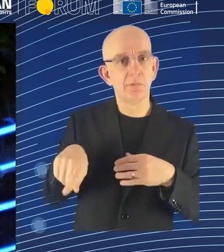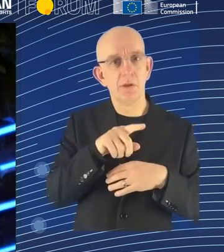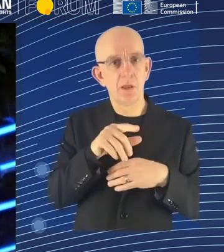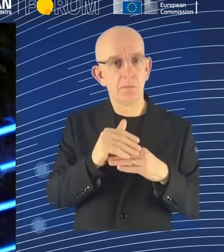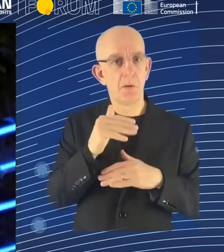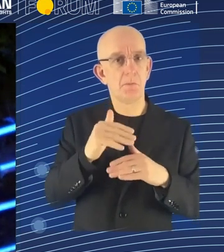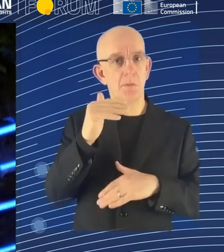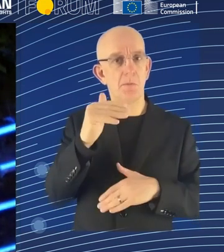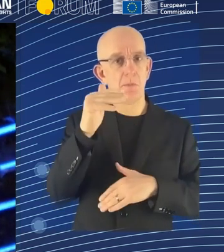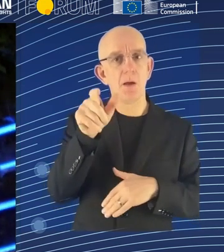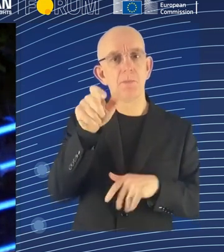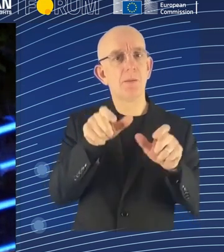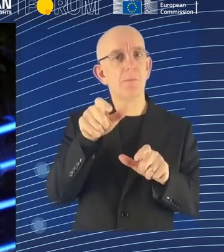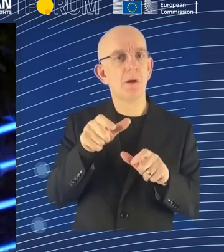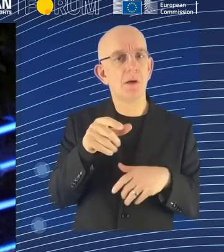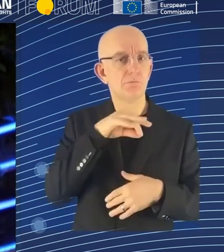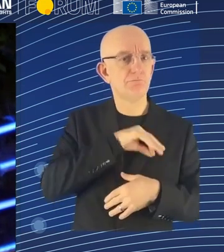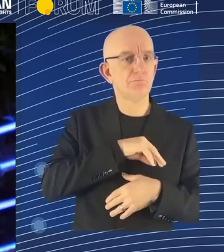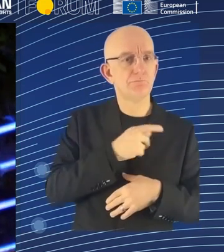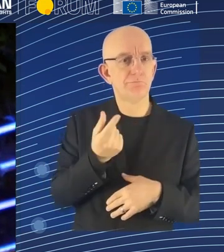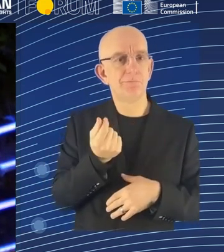worst jobs in our economies.